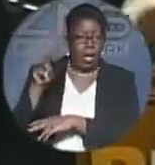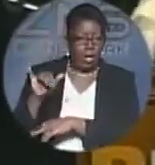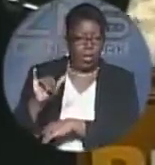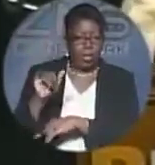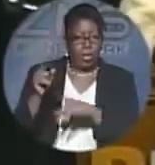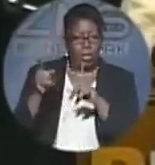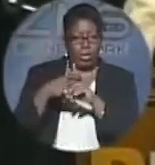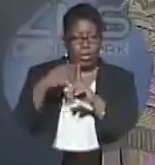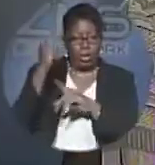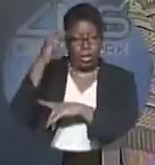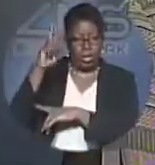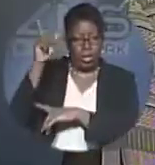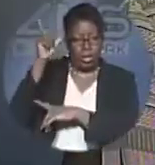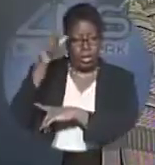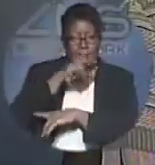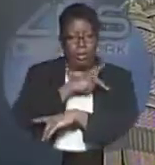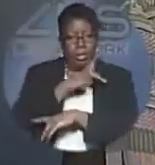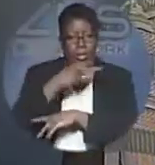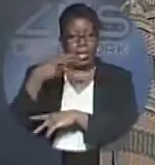Highway.